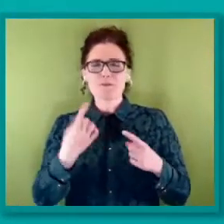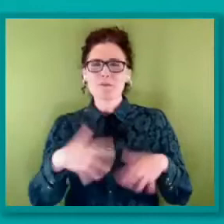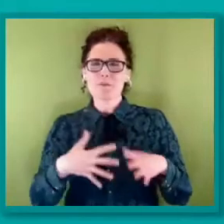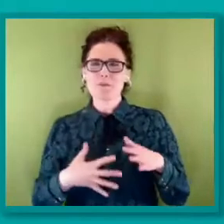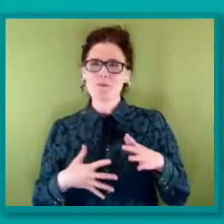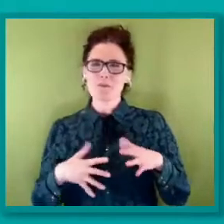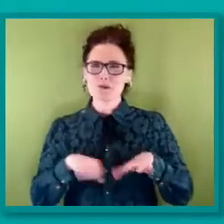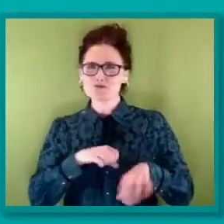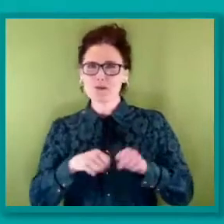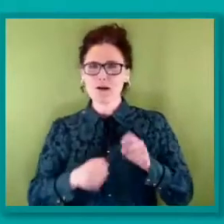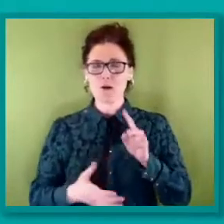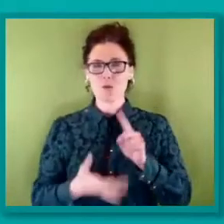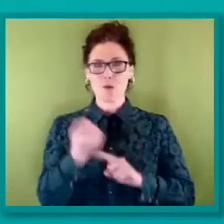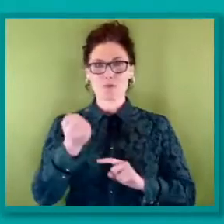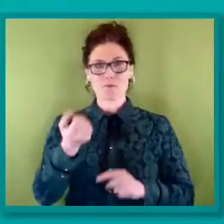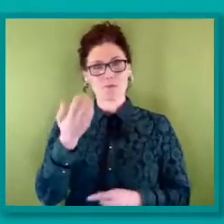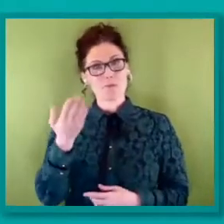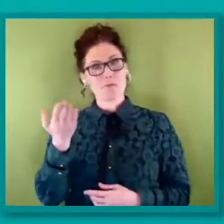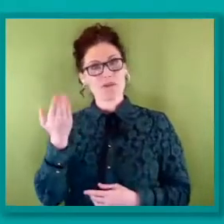forward to doing it by your side.